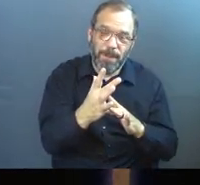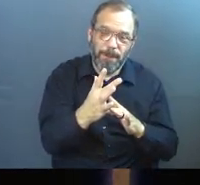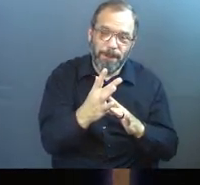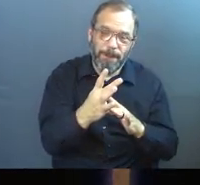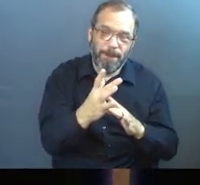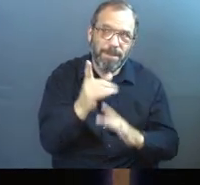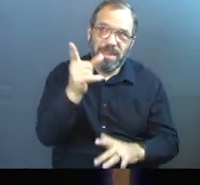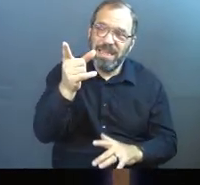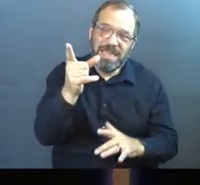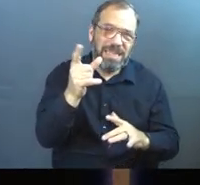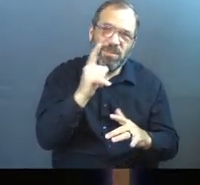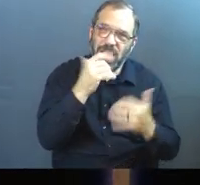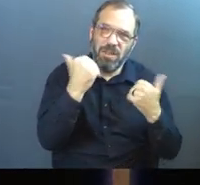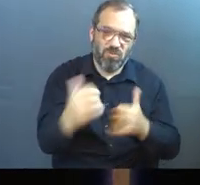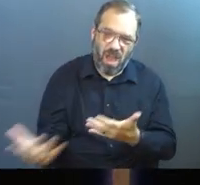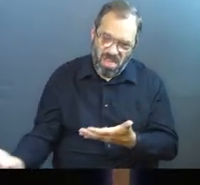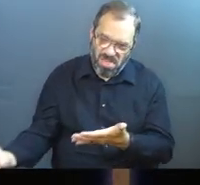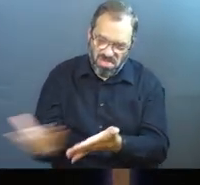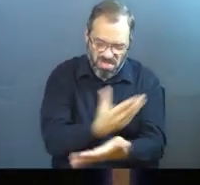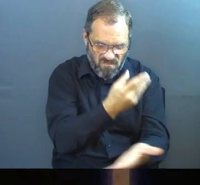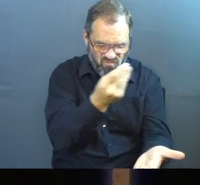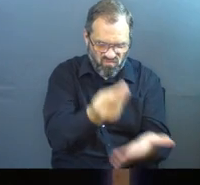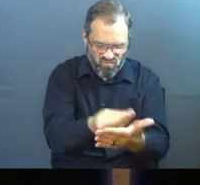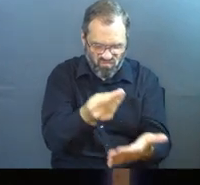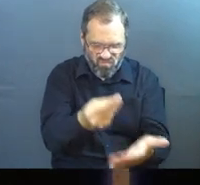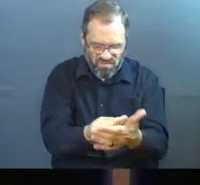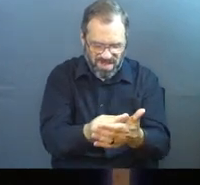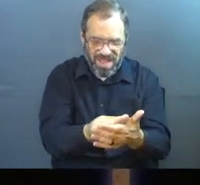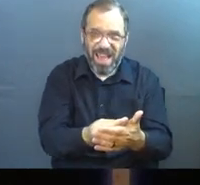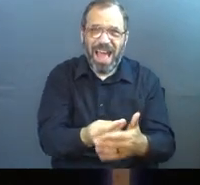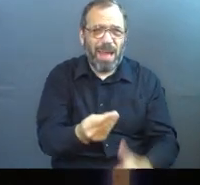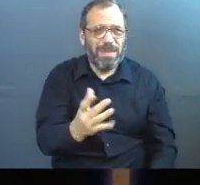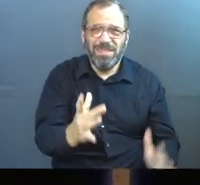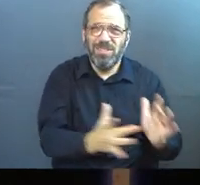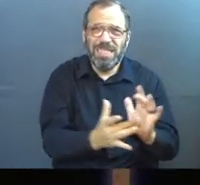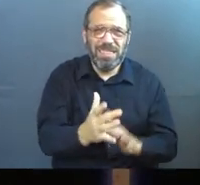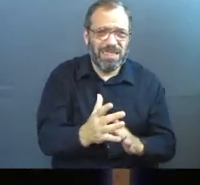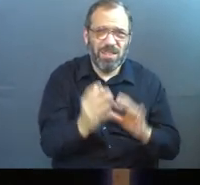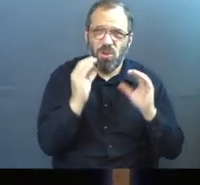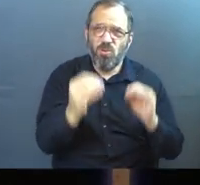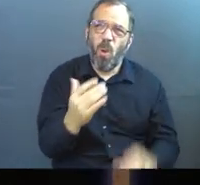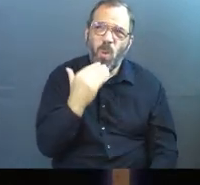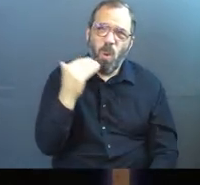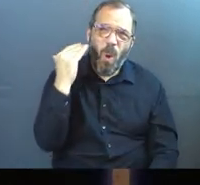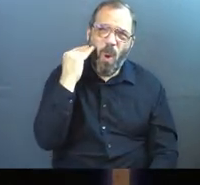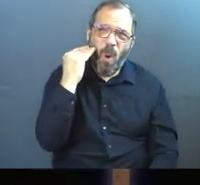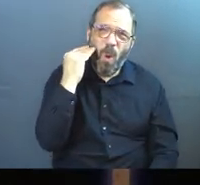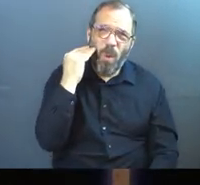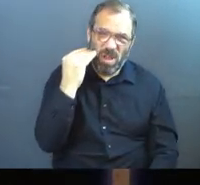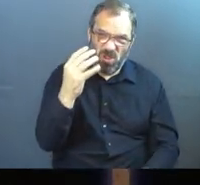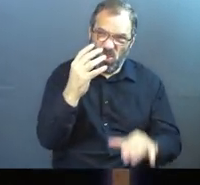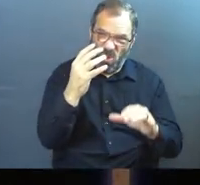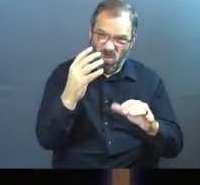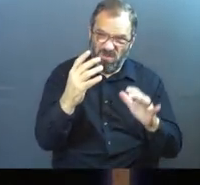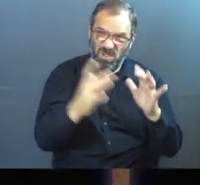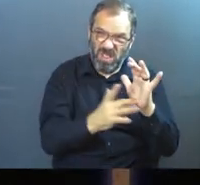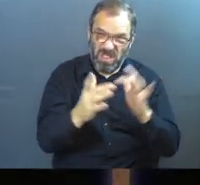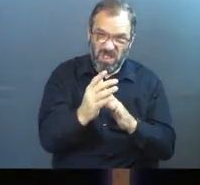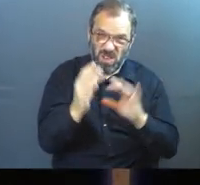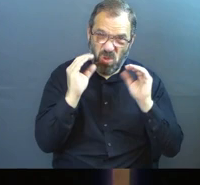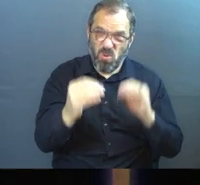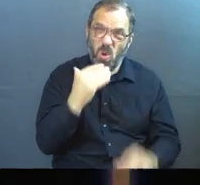He wasn't trying to accumulate big bank accounts. The guy was homeless. Did you know your savior was homeless?